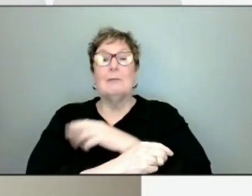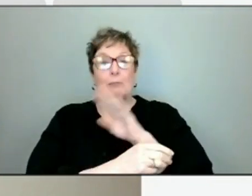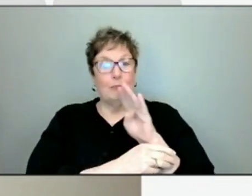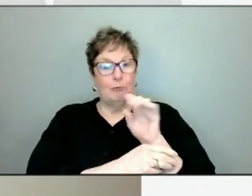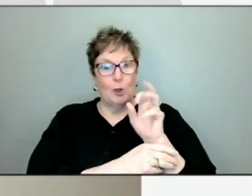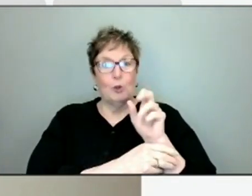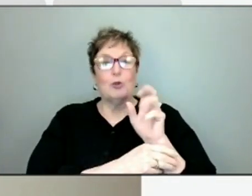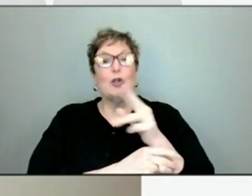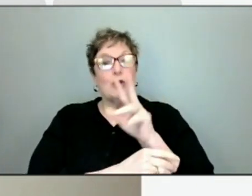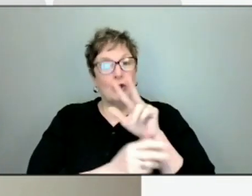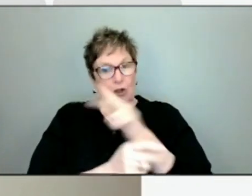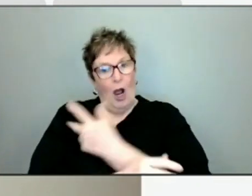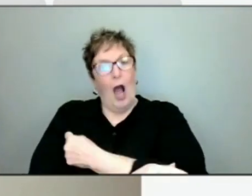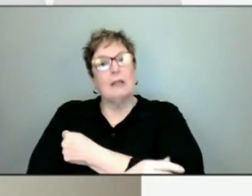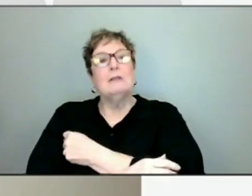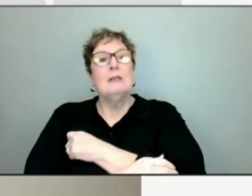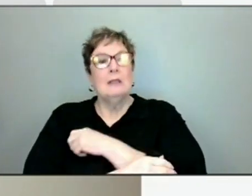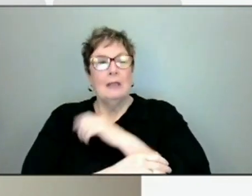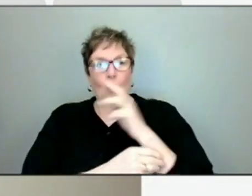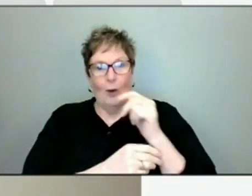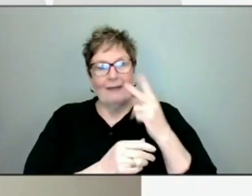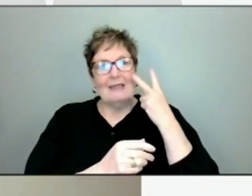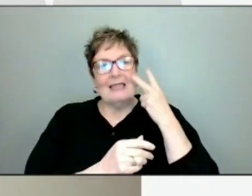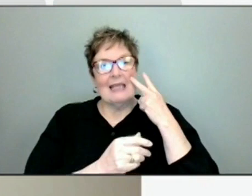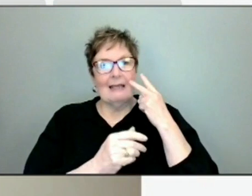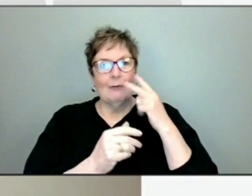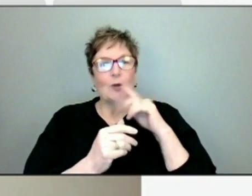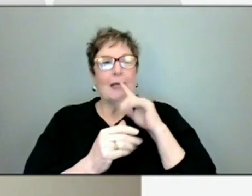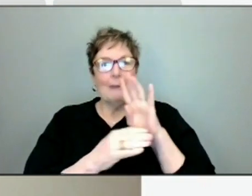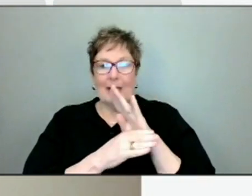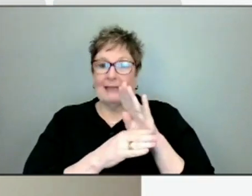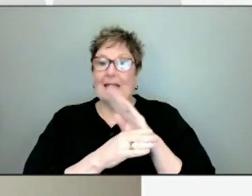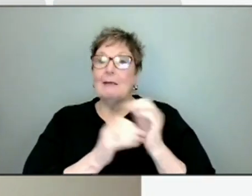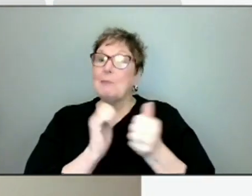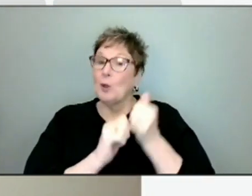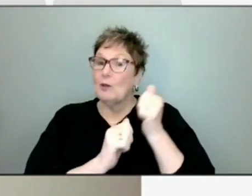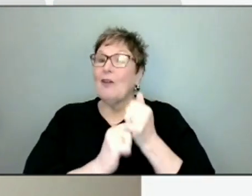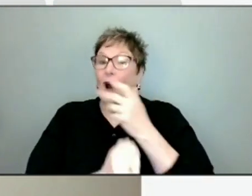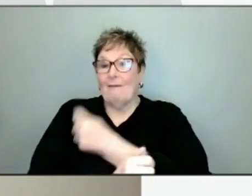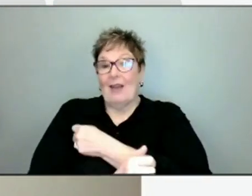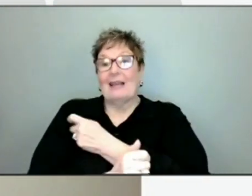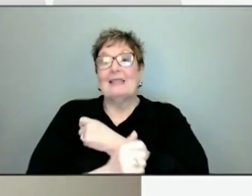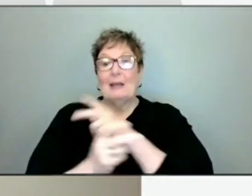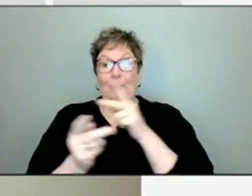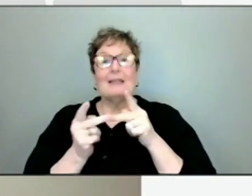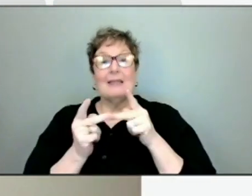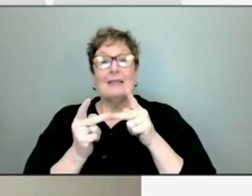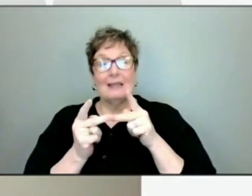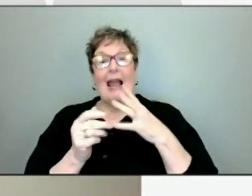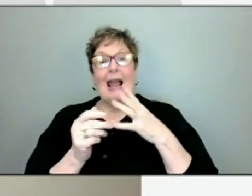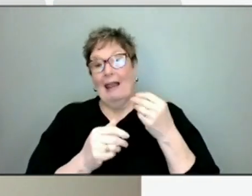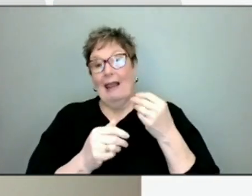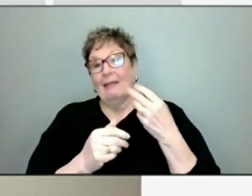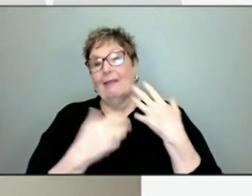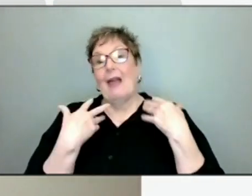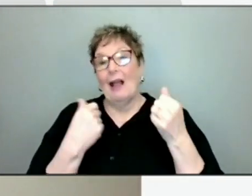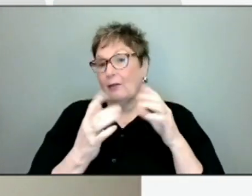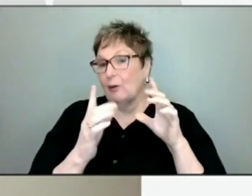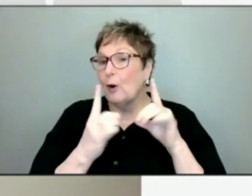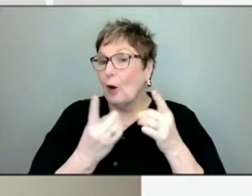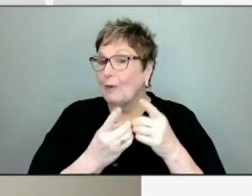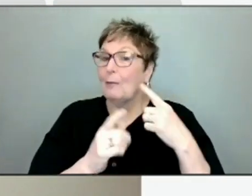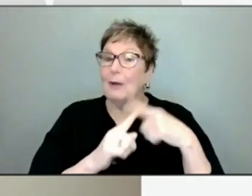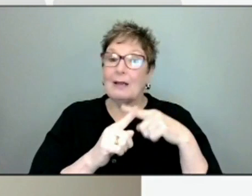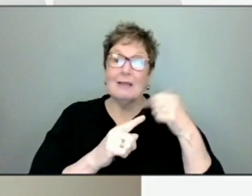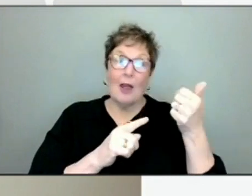are seeing, have seen an uptick in sort of activity at most of our vaccine sites, both ours at the health department, as well as our other community providers.